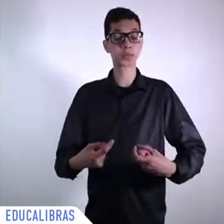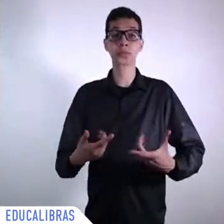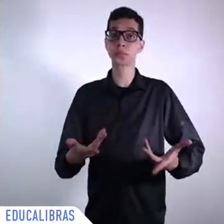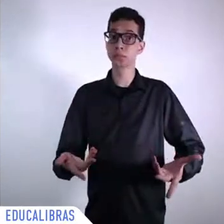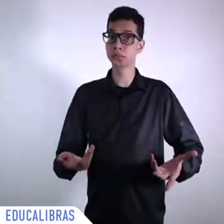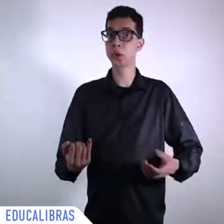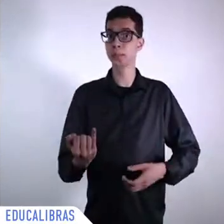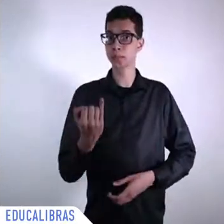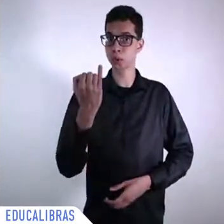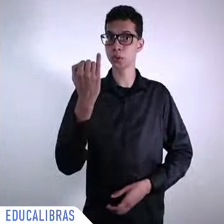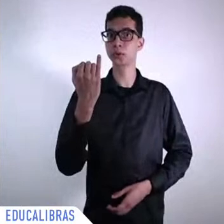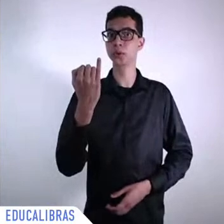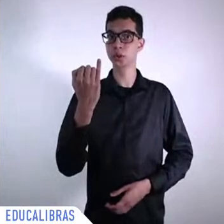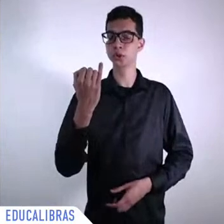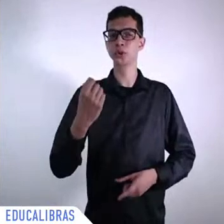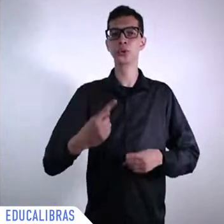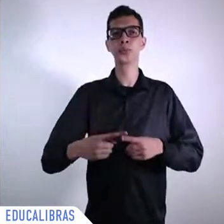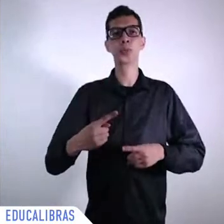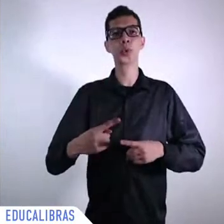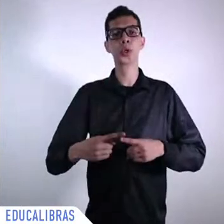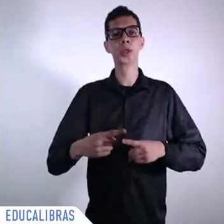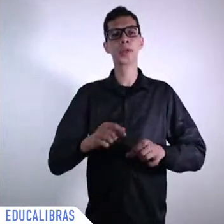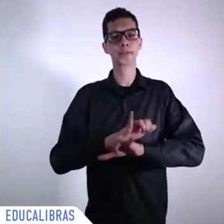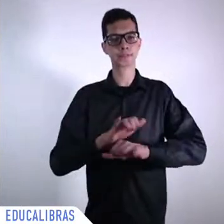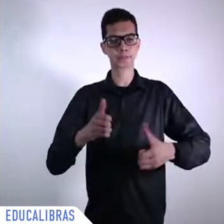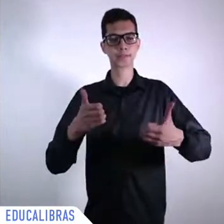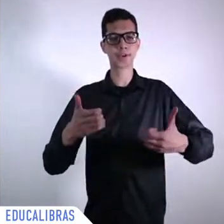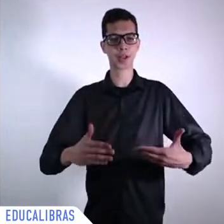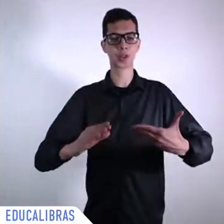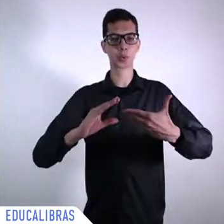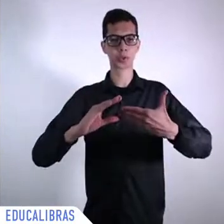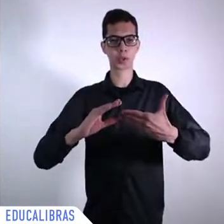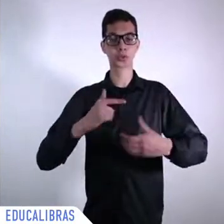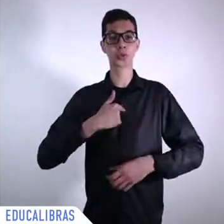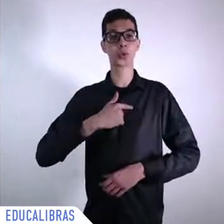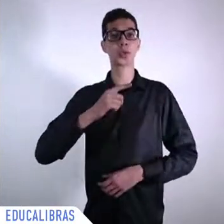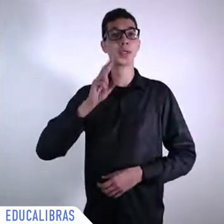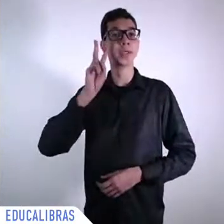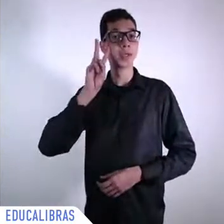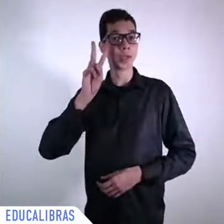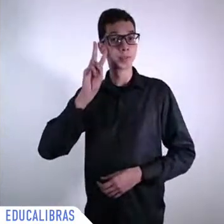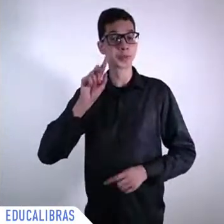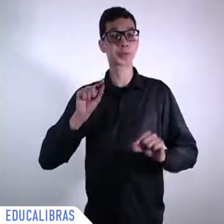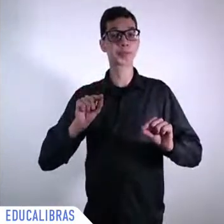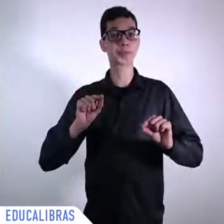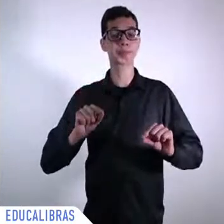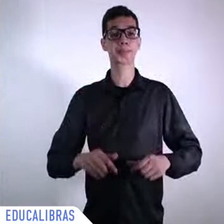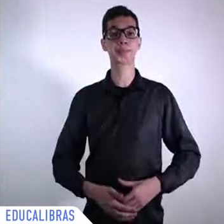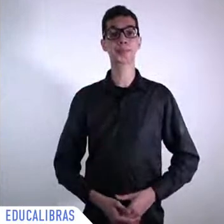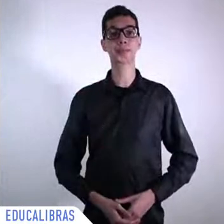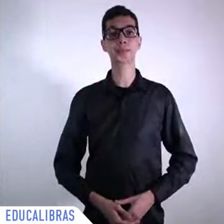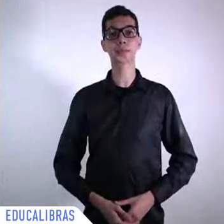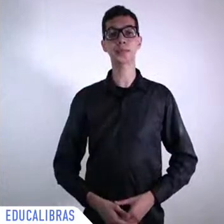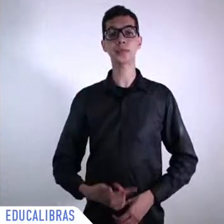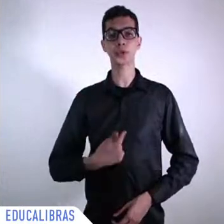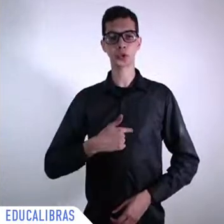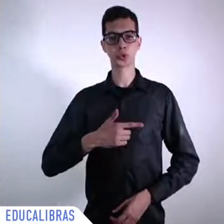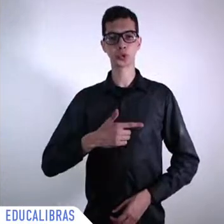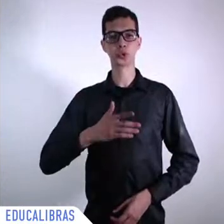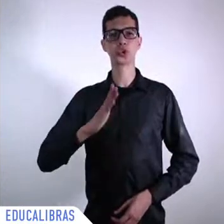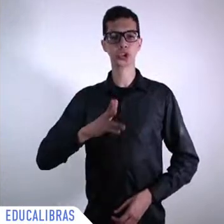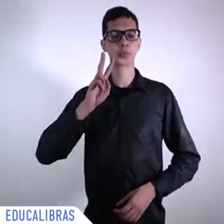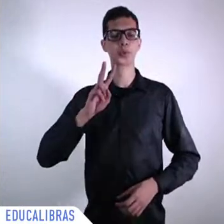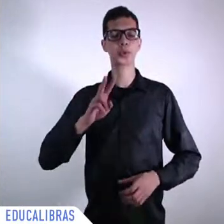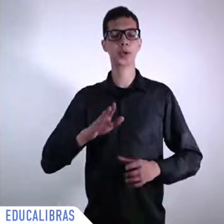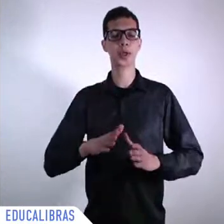represents I remember reading the book by a Austrian author very famous became well he's very famous worldwide but famous in